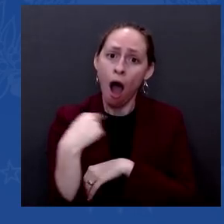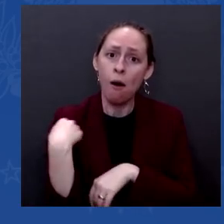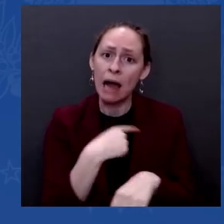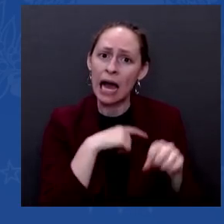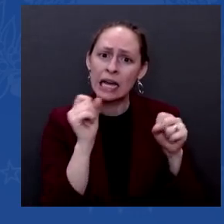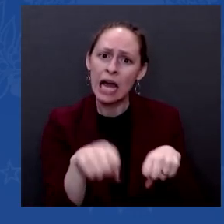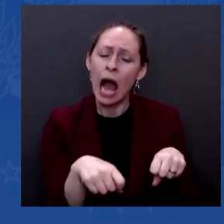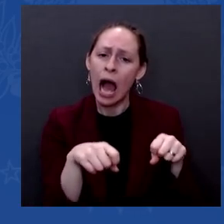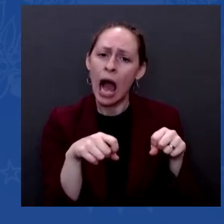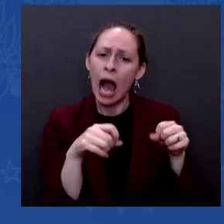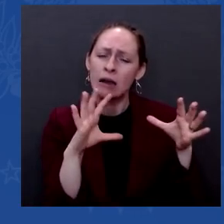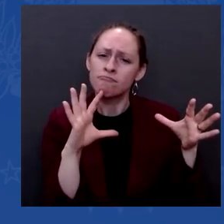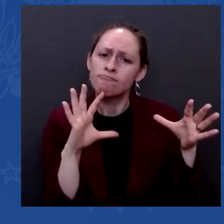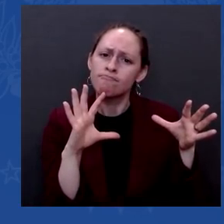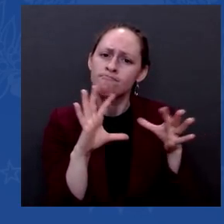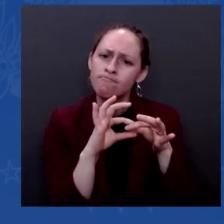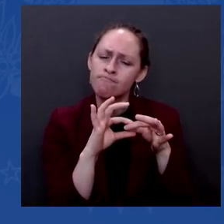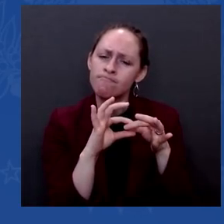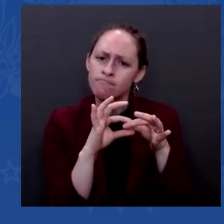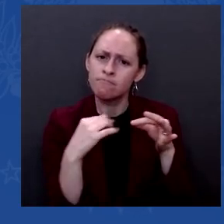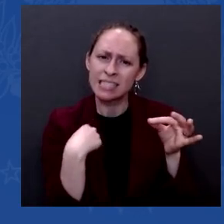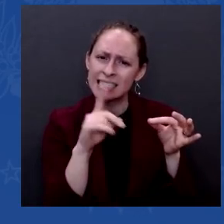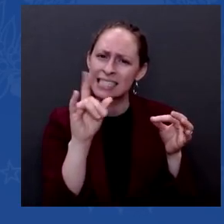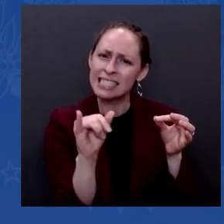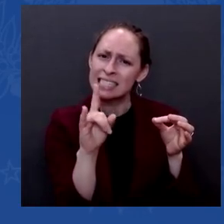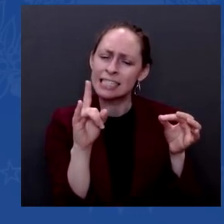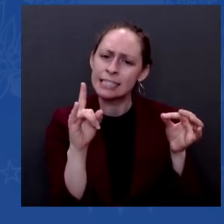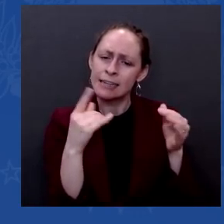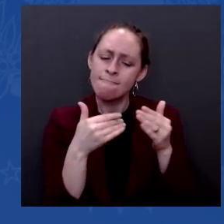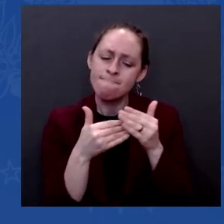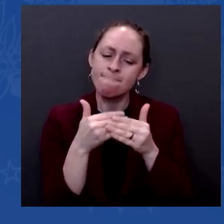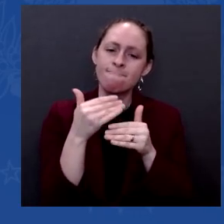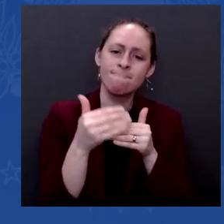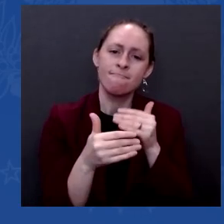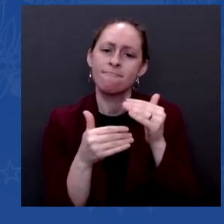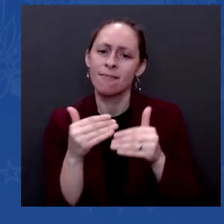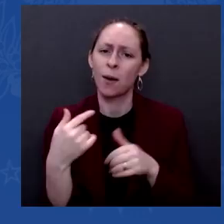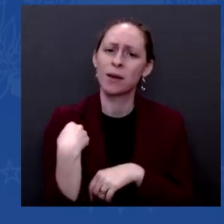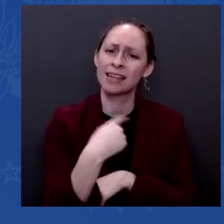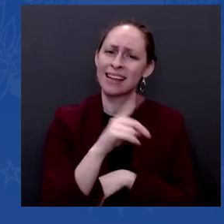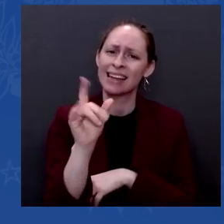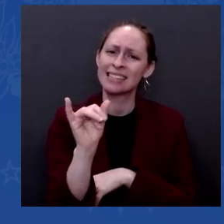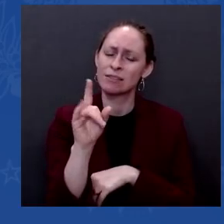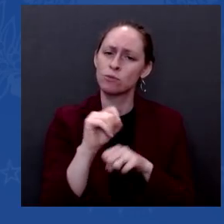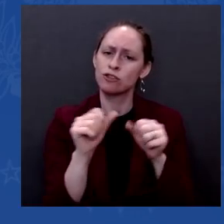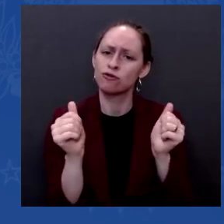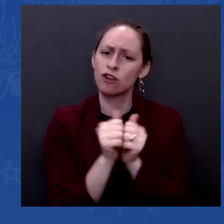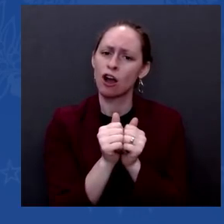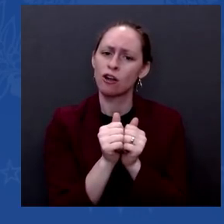think there's a time when I — I mean, I wonder what would be the Republican platform right now?